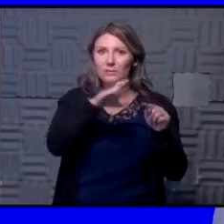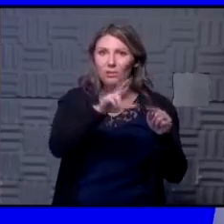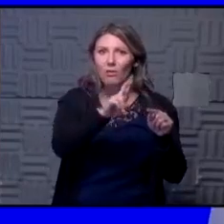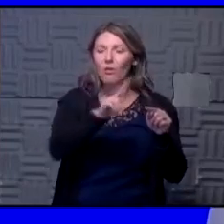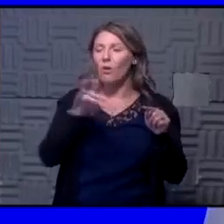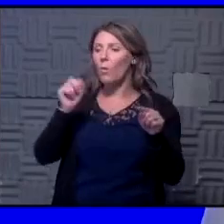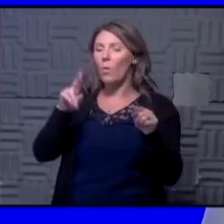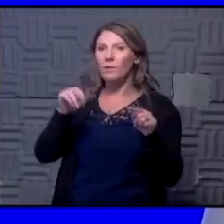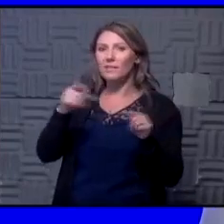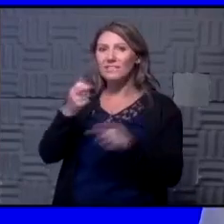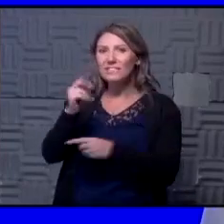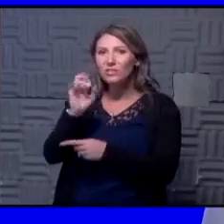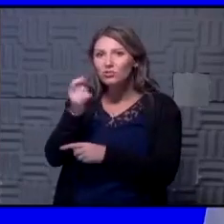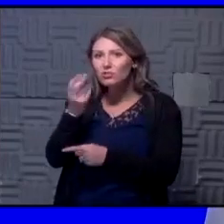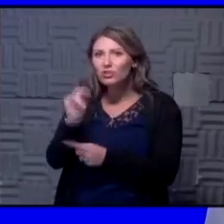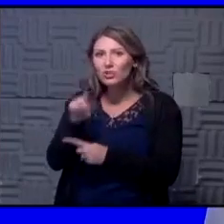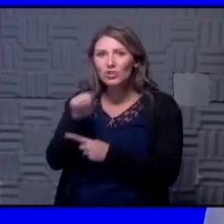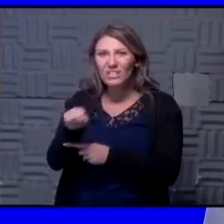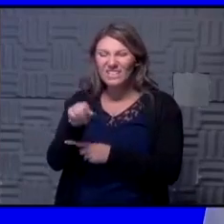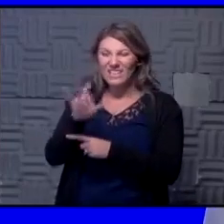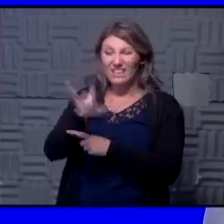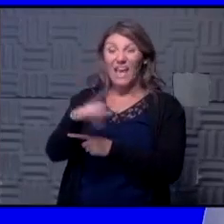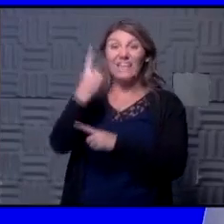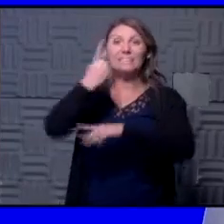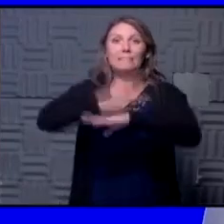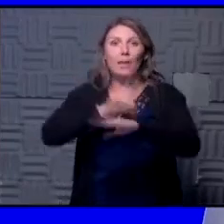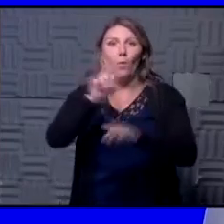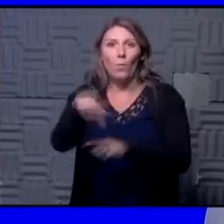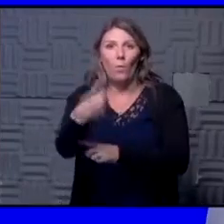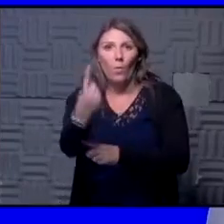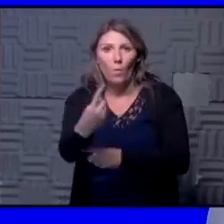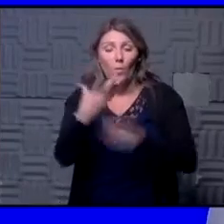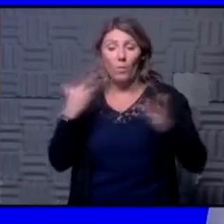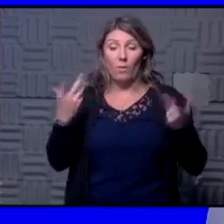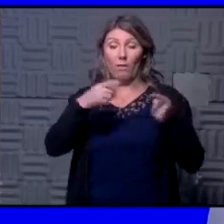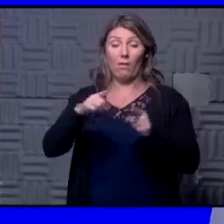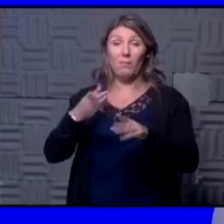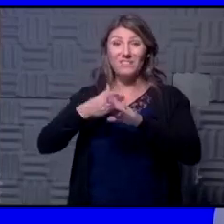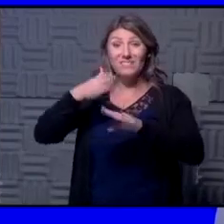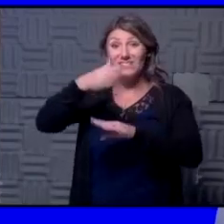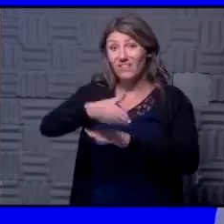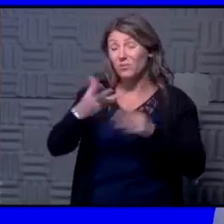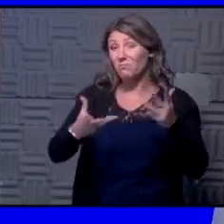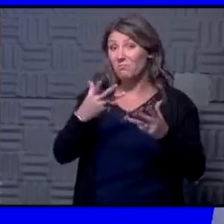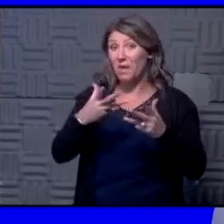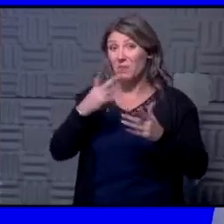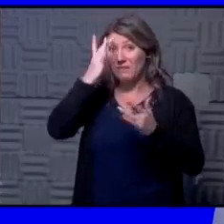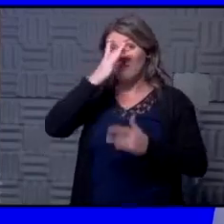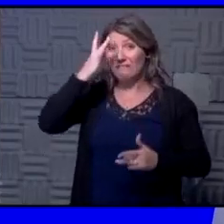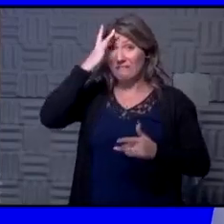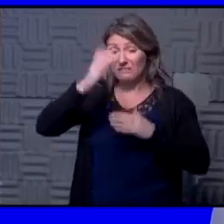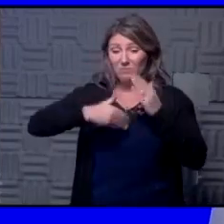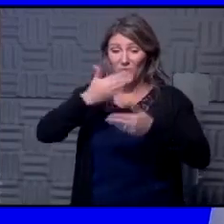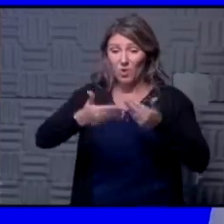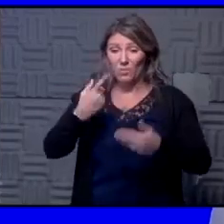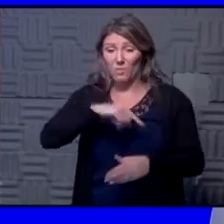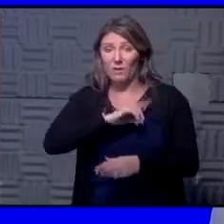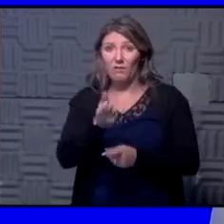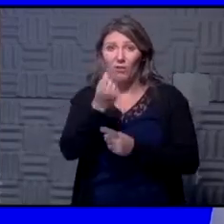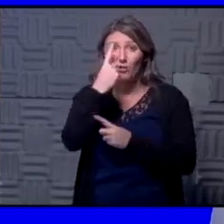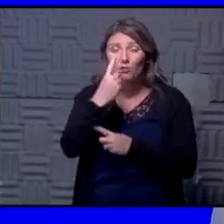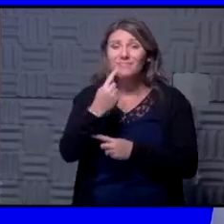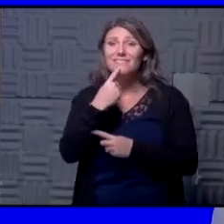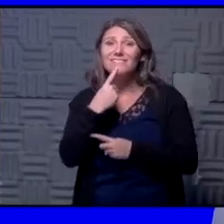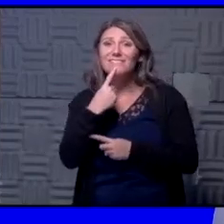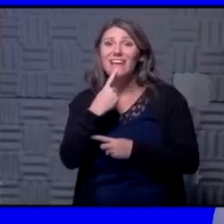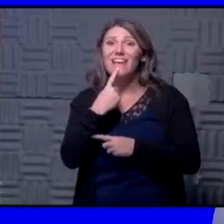really good for that day and what happens after that um it could be the disease process because you know again we understand that's why we say